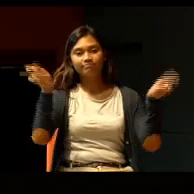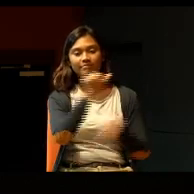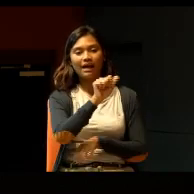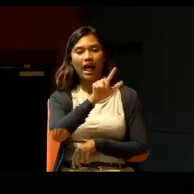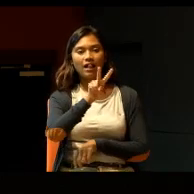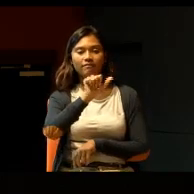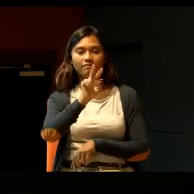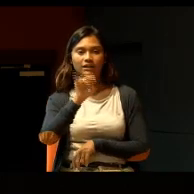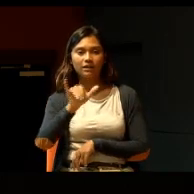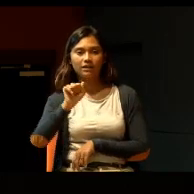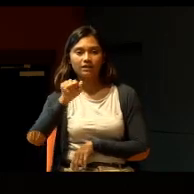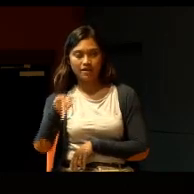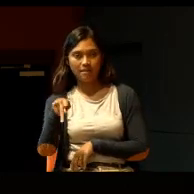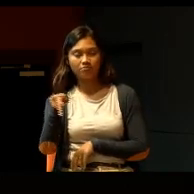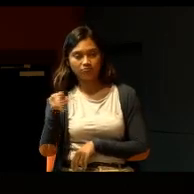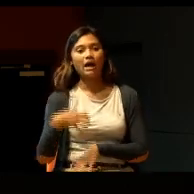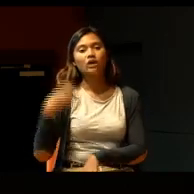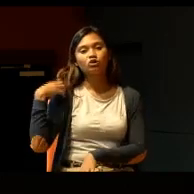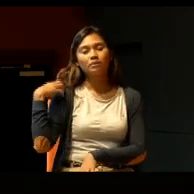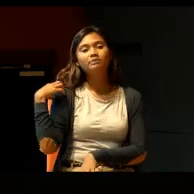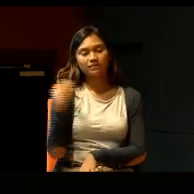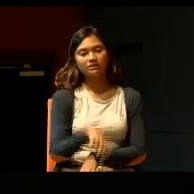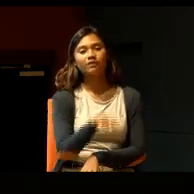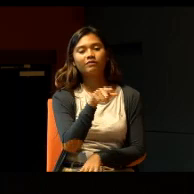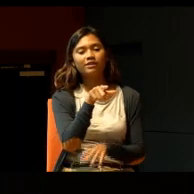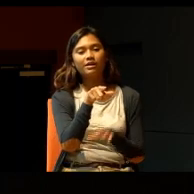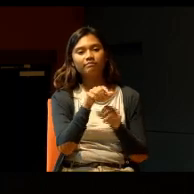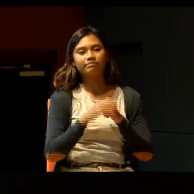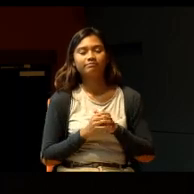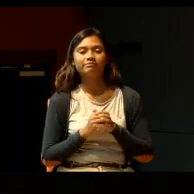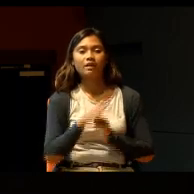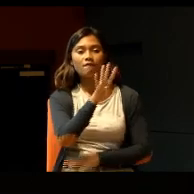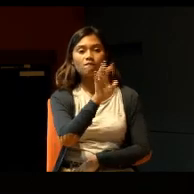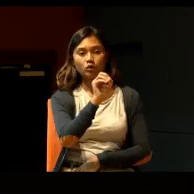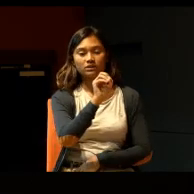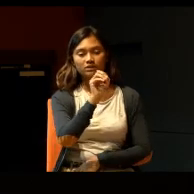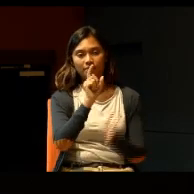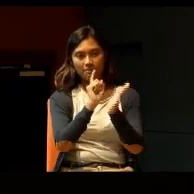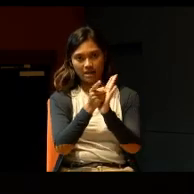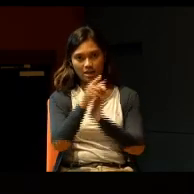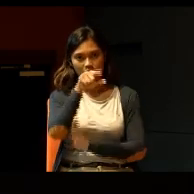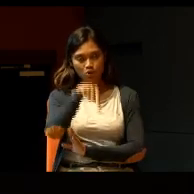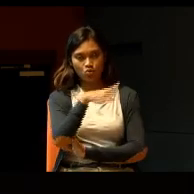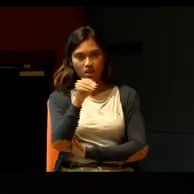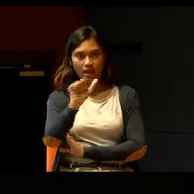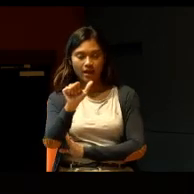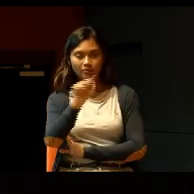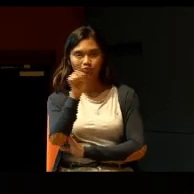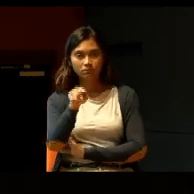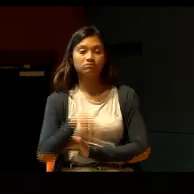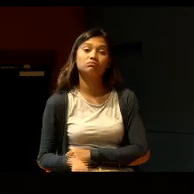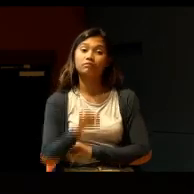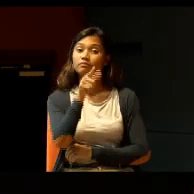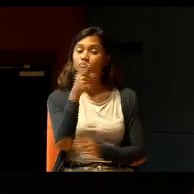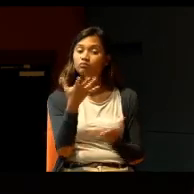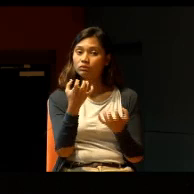Viswa Sada Sivan, Chairman of the You Alive Organising Committee, and then a 40-minute Q&A session. If you wish to ask a question,